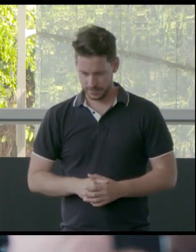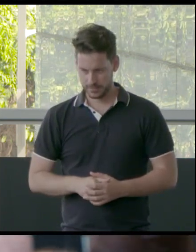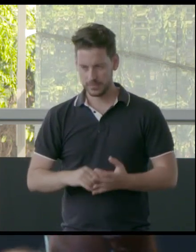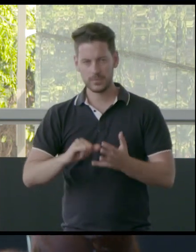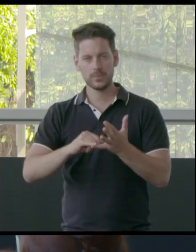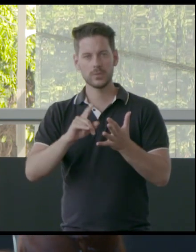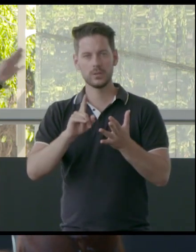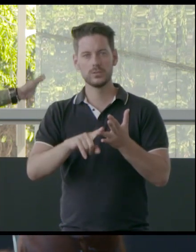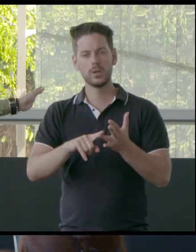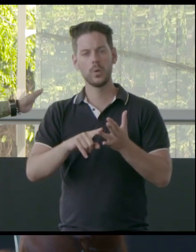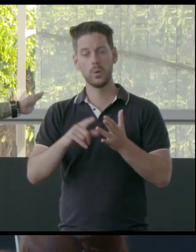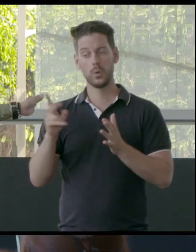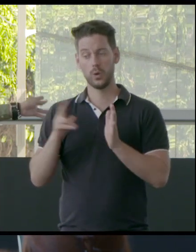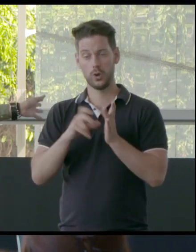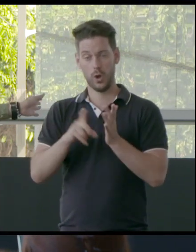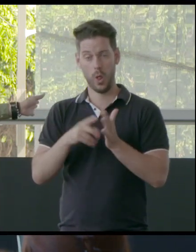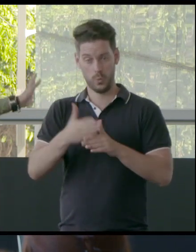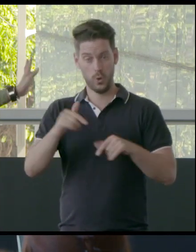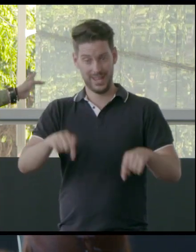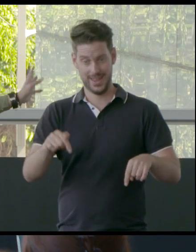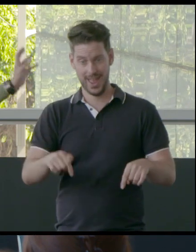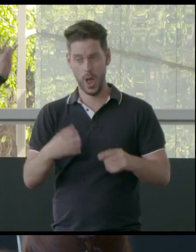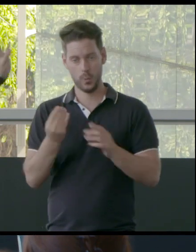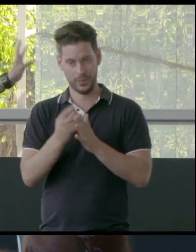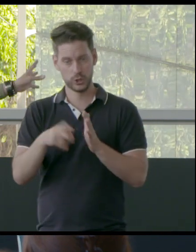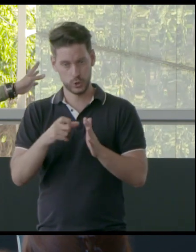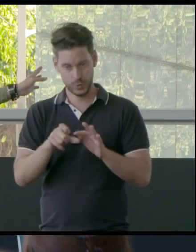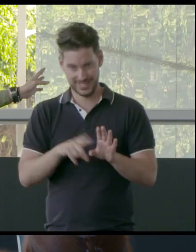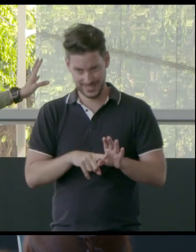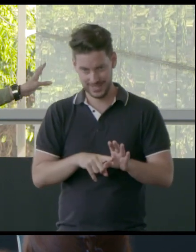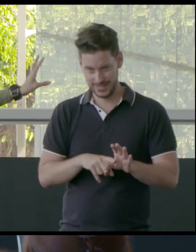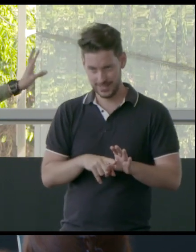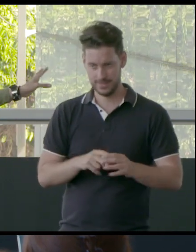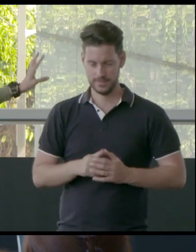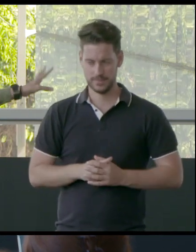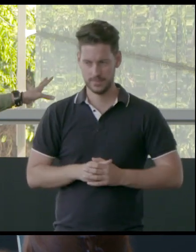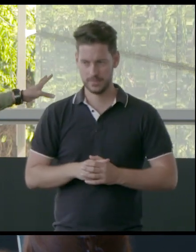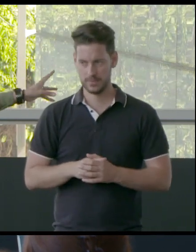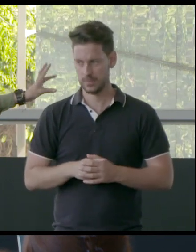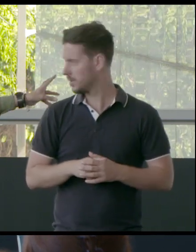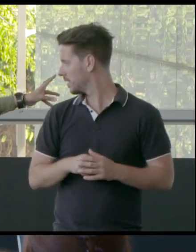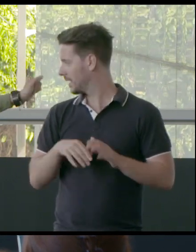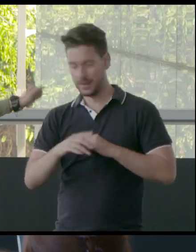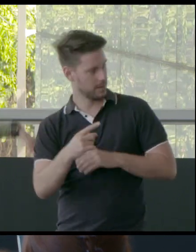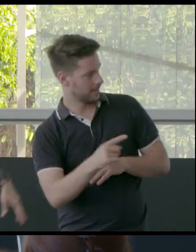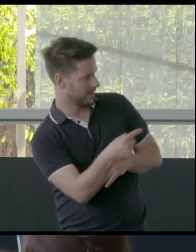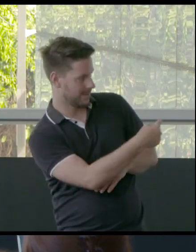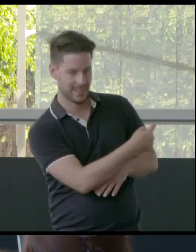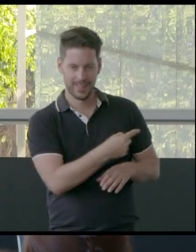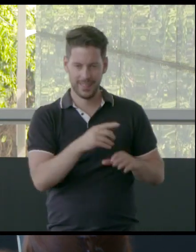So Nicole's work is kind of in here, along with Judy's in that, in there, in that cavern.